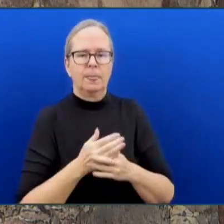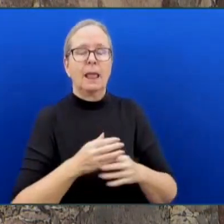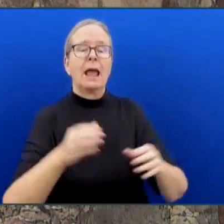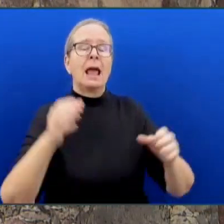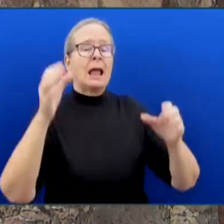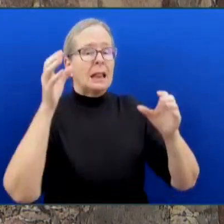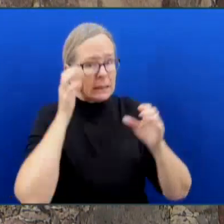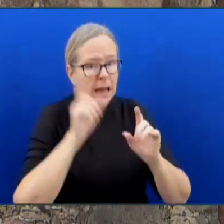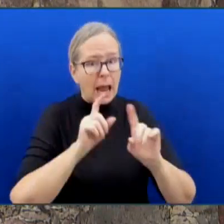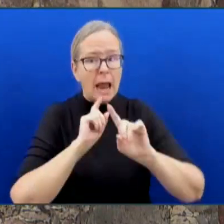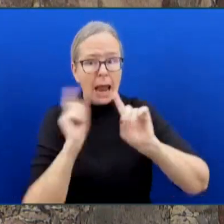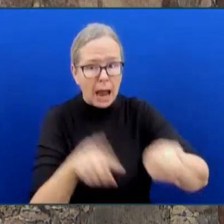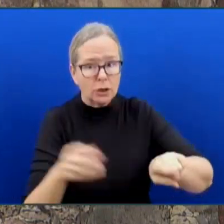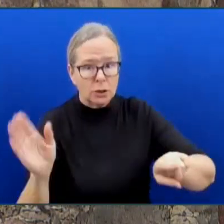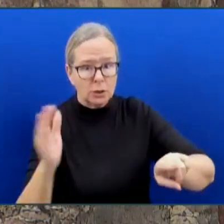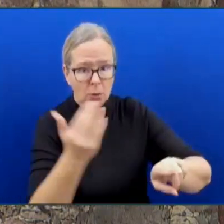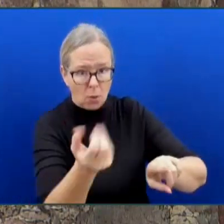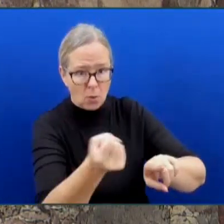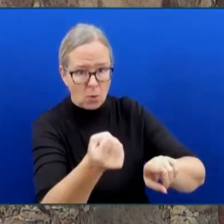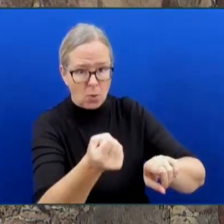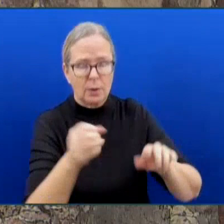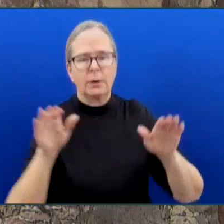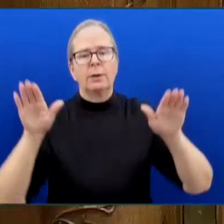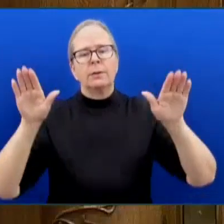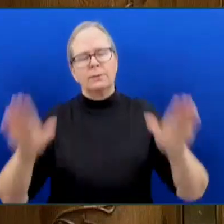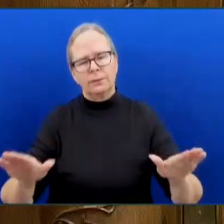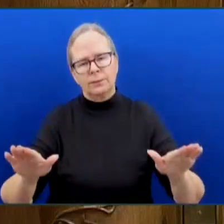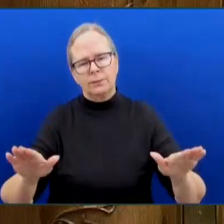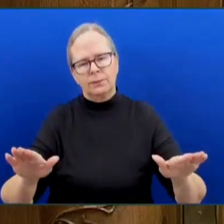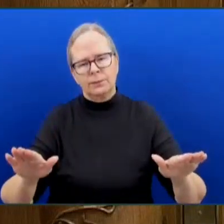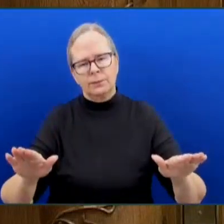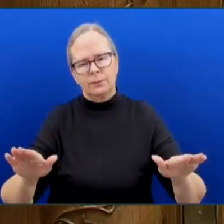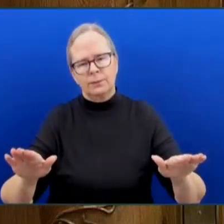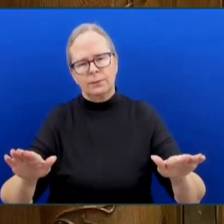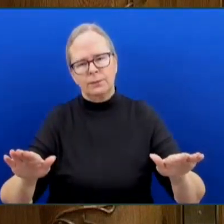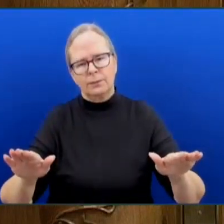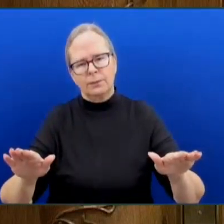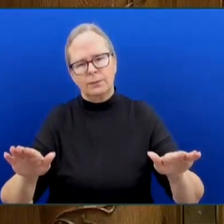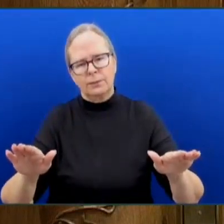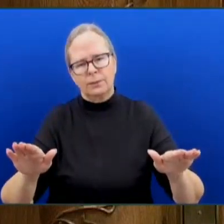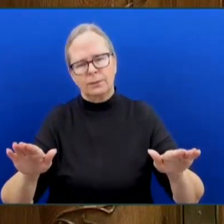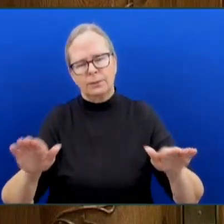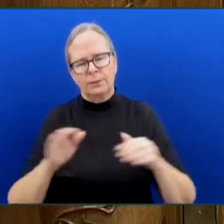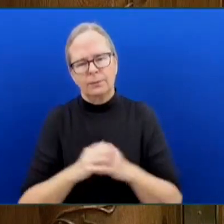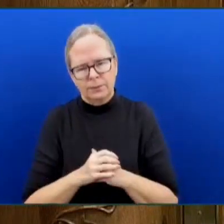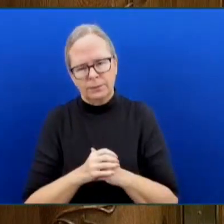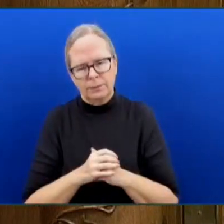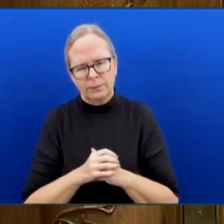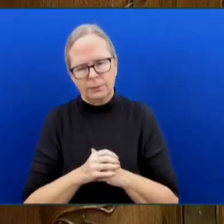Speaker, they did not